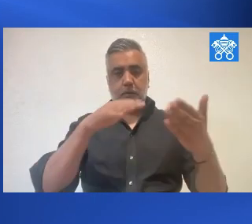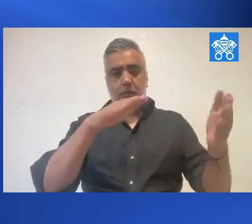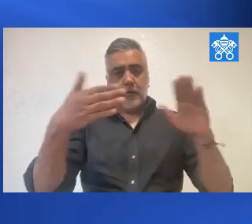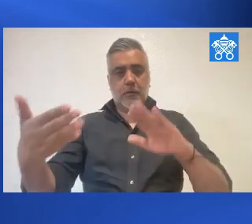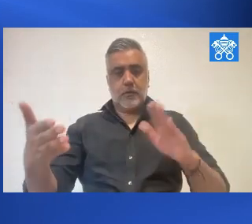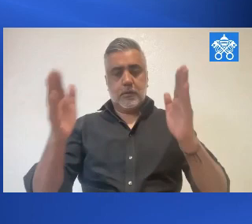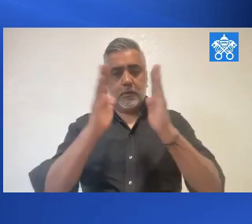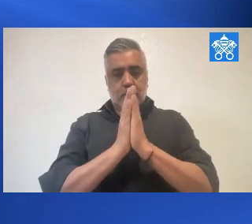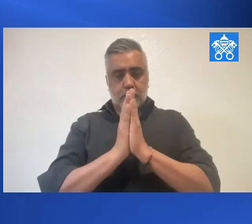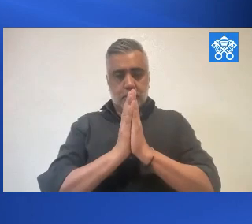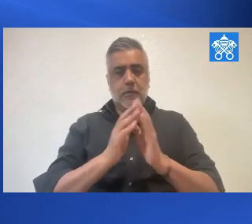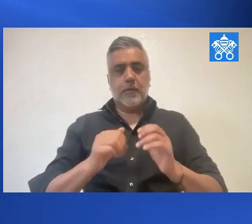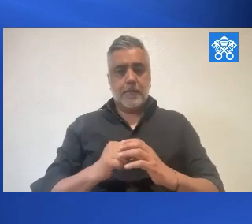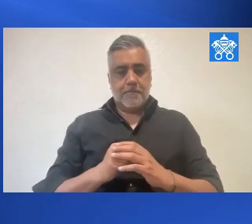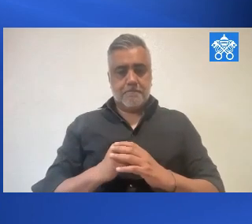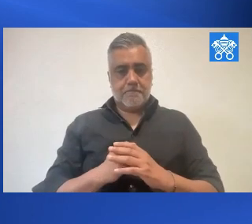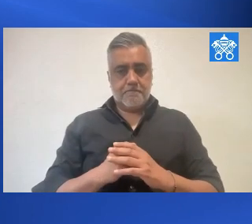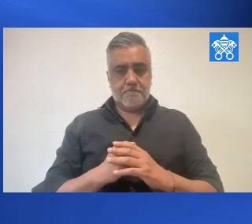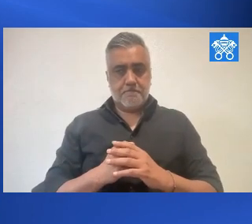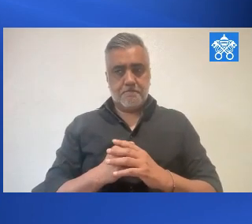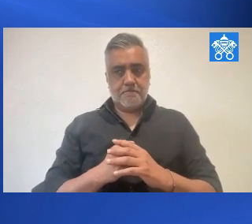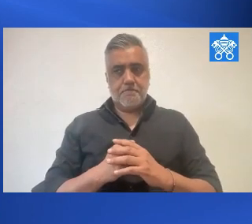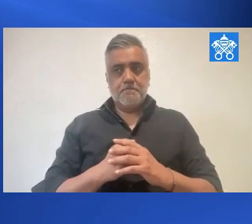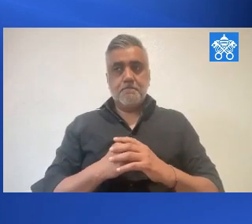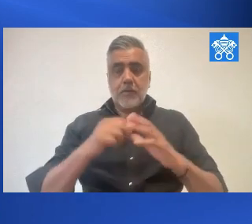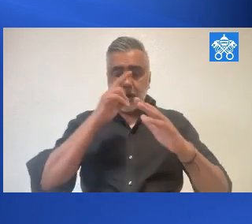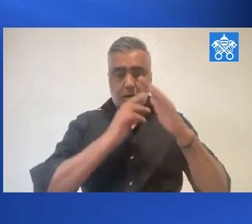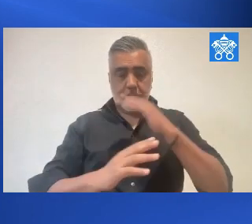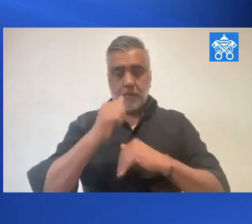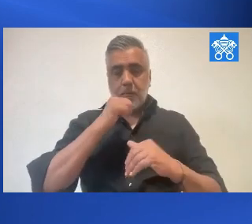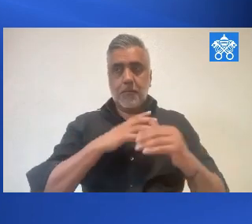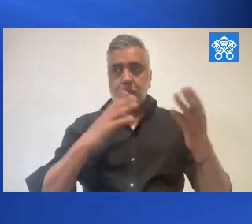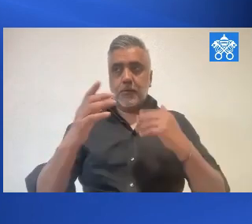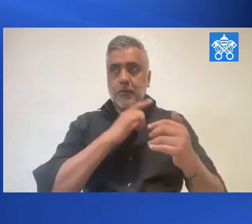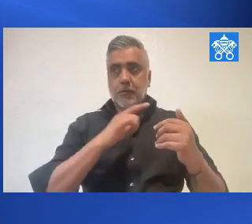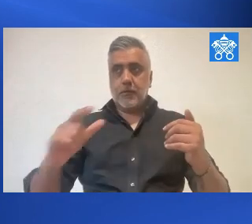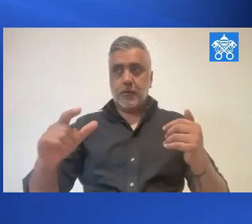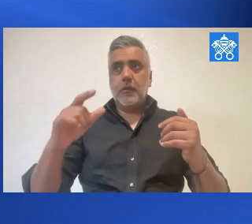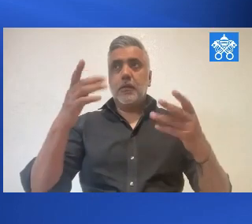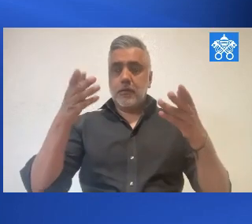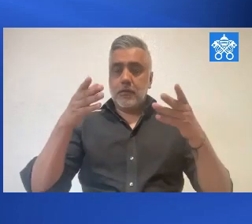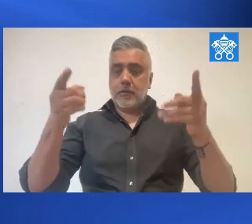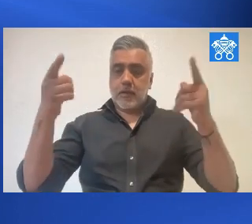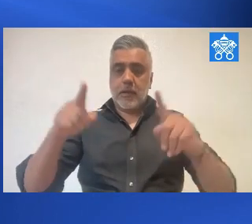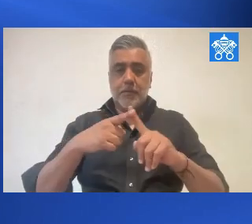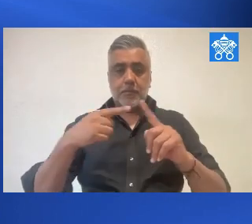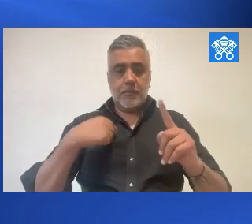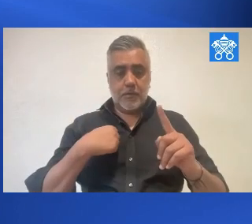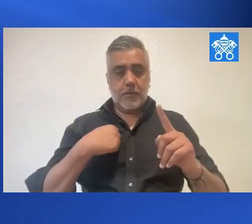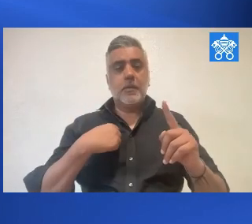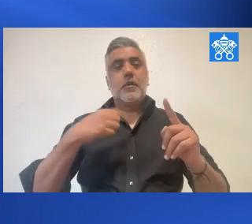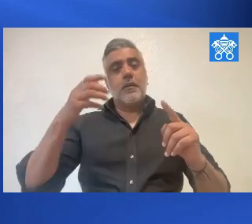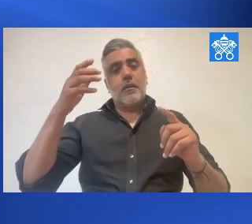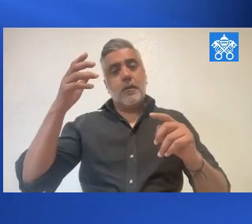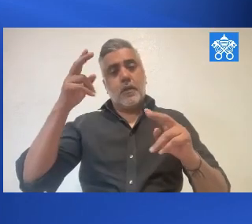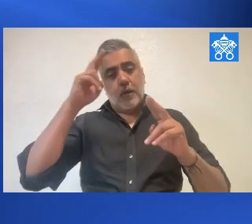pecatoribus, nunc et in hora mortis nostre. Amen. Ecce ancila Domini, fiat mi, segundum berguntum,